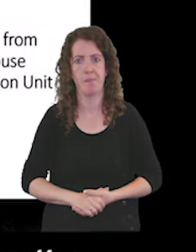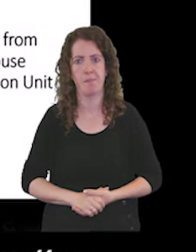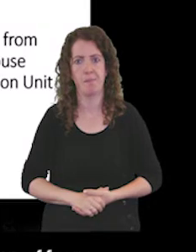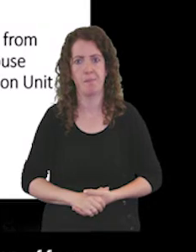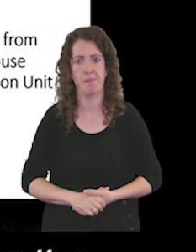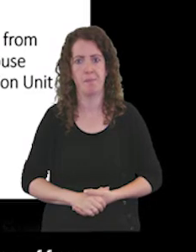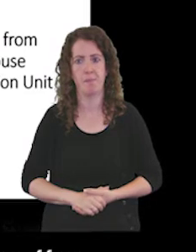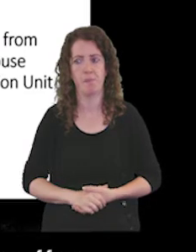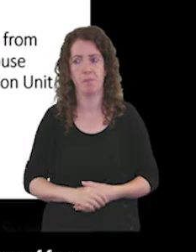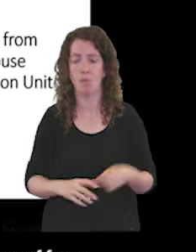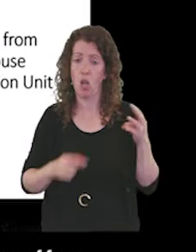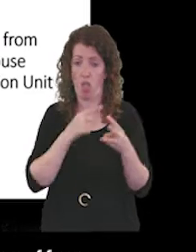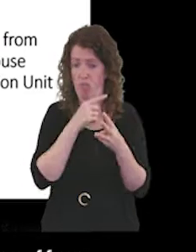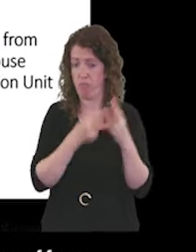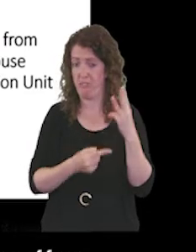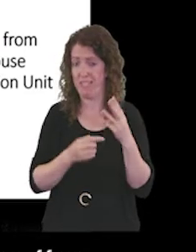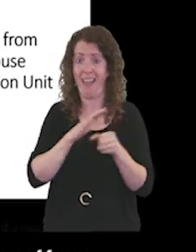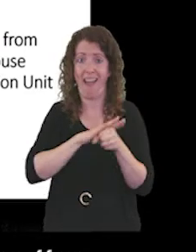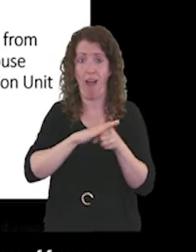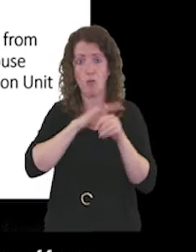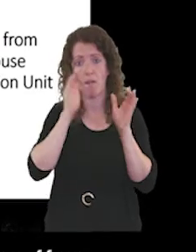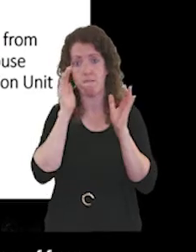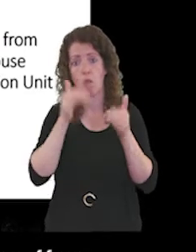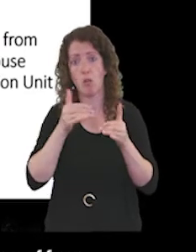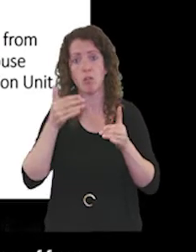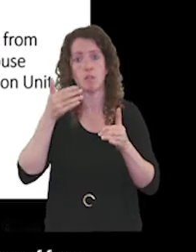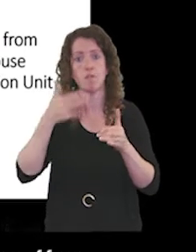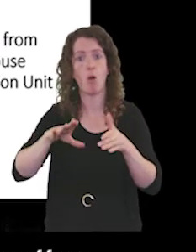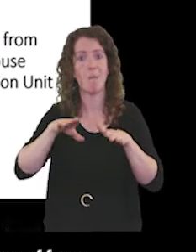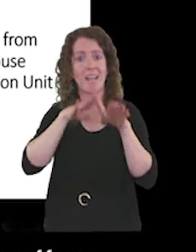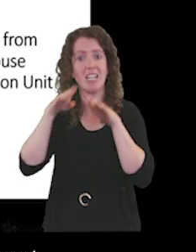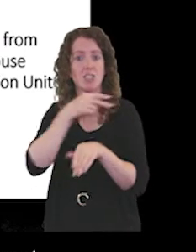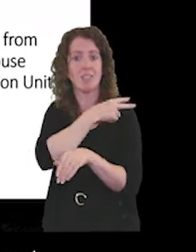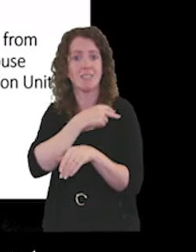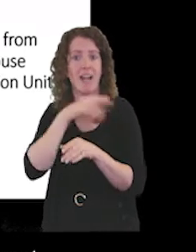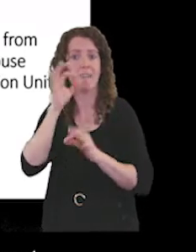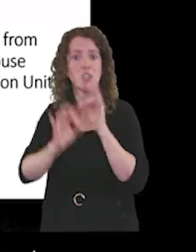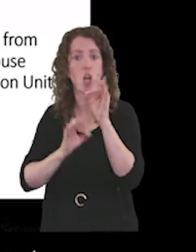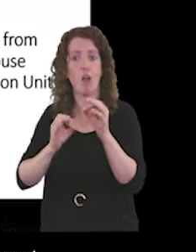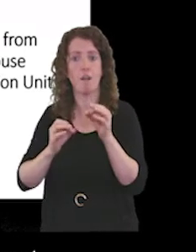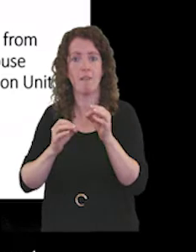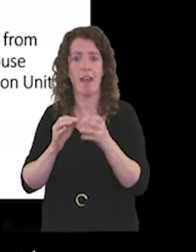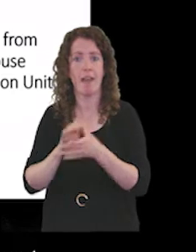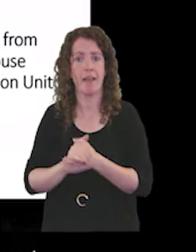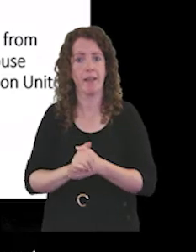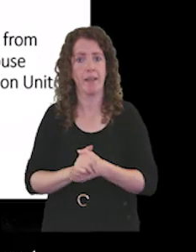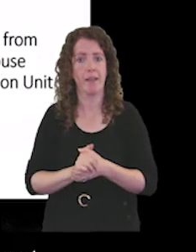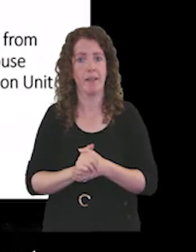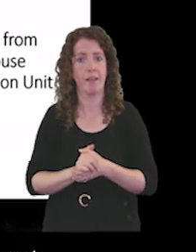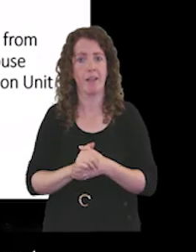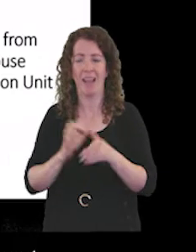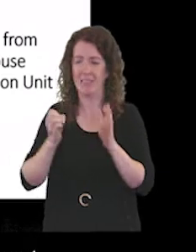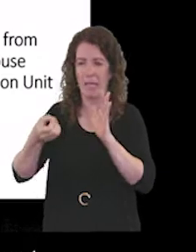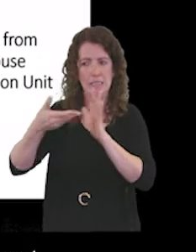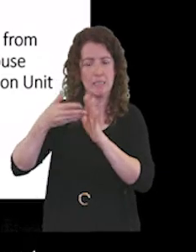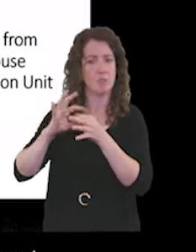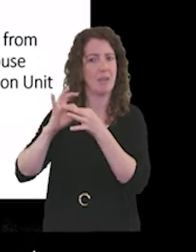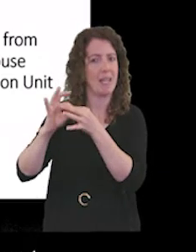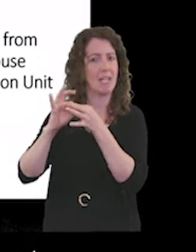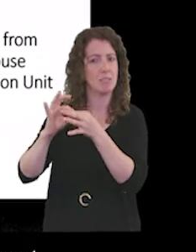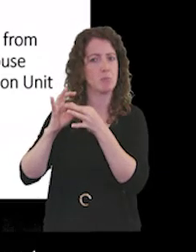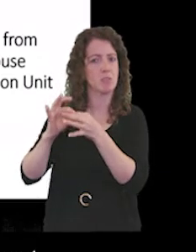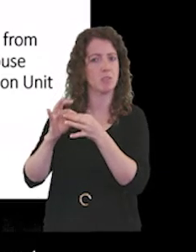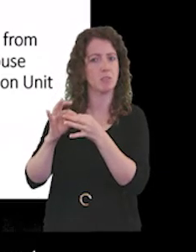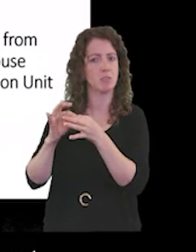There are three particular areas of focus from the National Staff Survey and additional engagement with